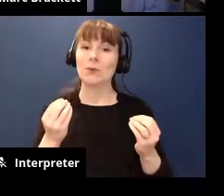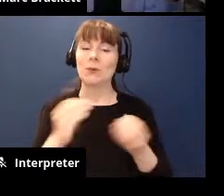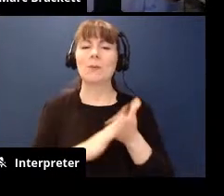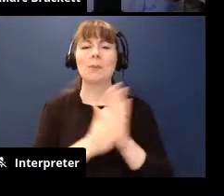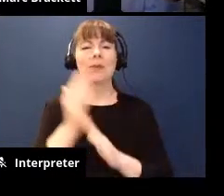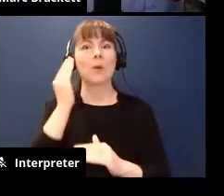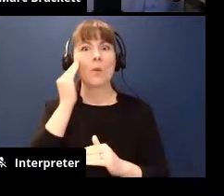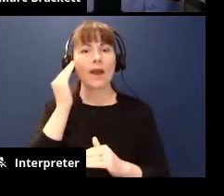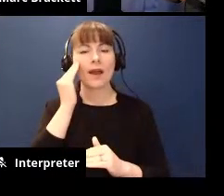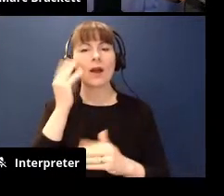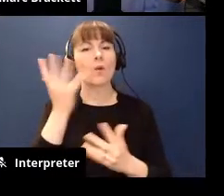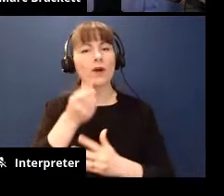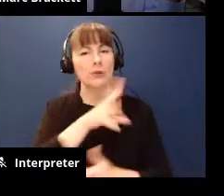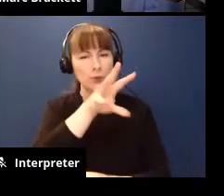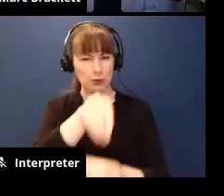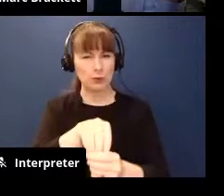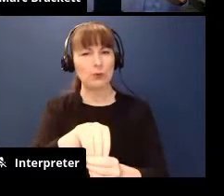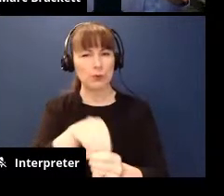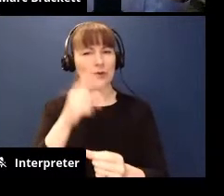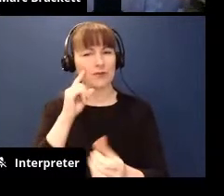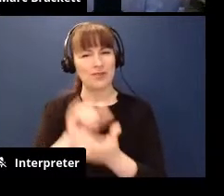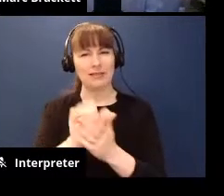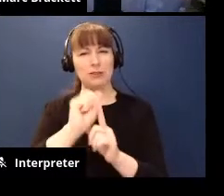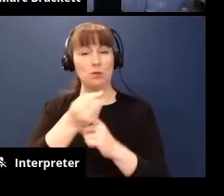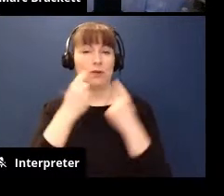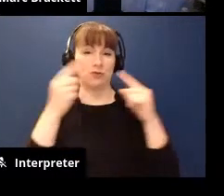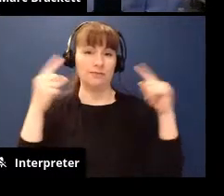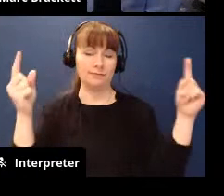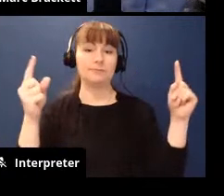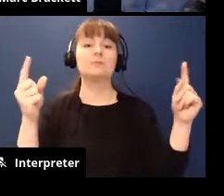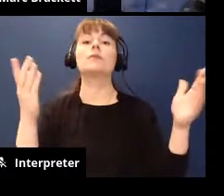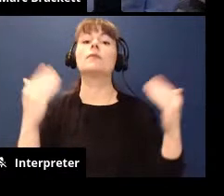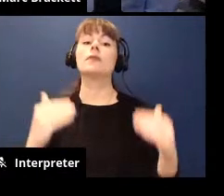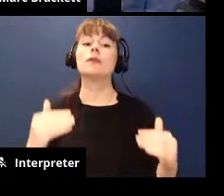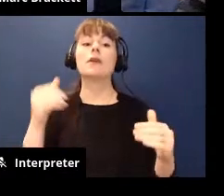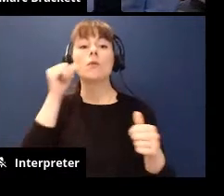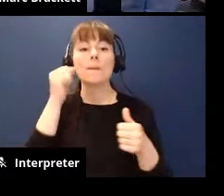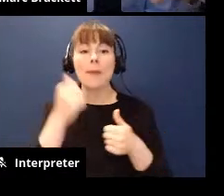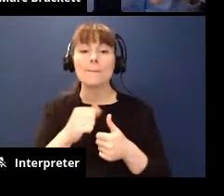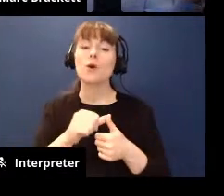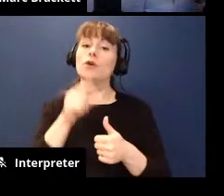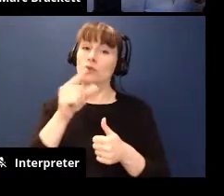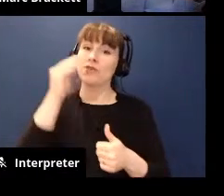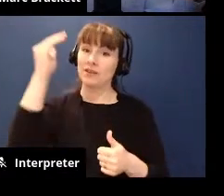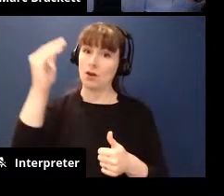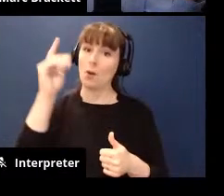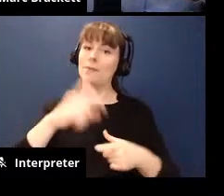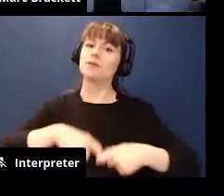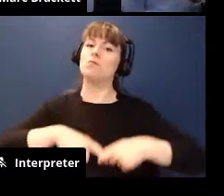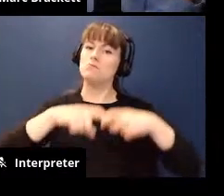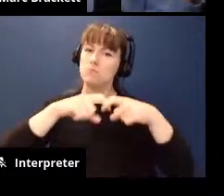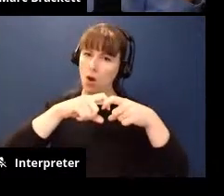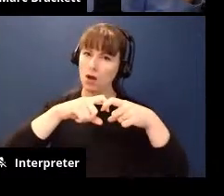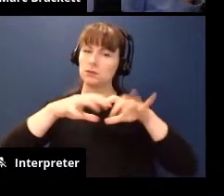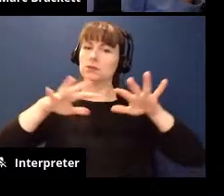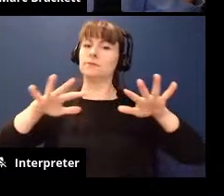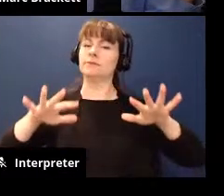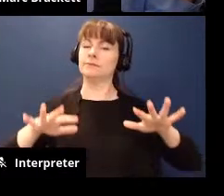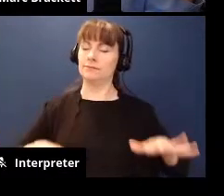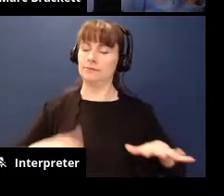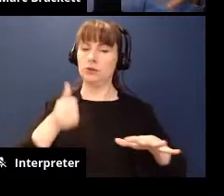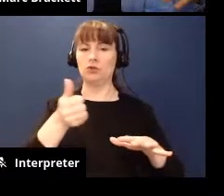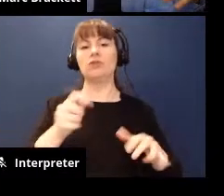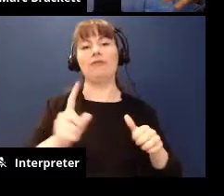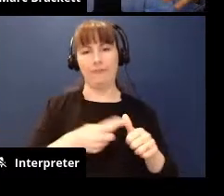aware of what you're bringing into the situation remember to pause as the adult remember to deactivate yourself first